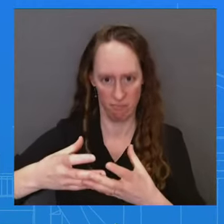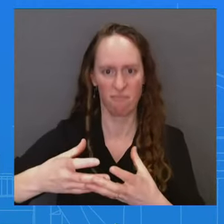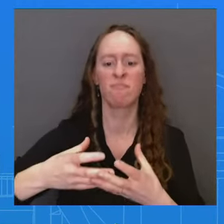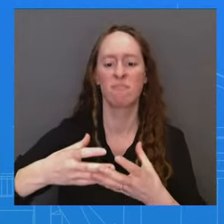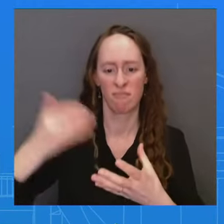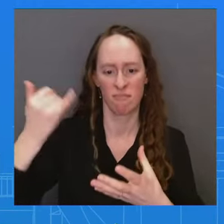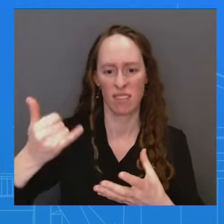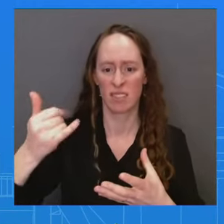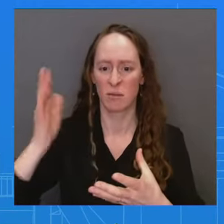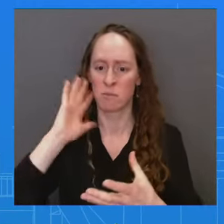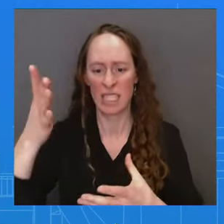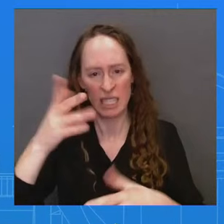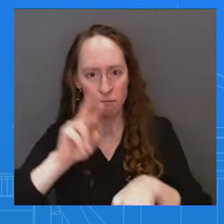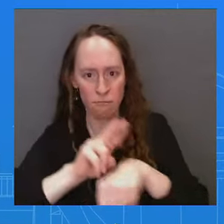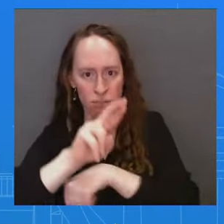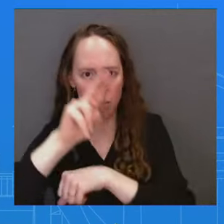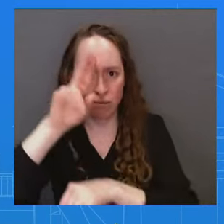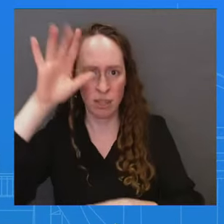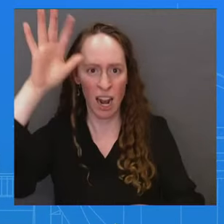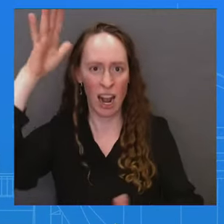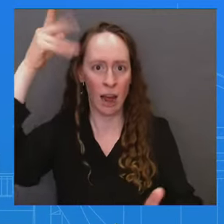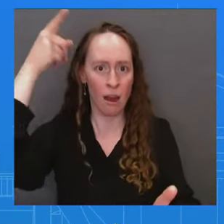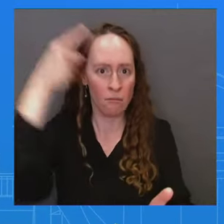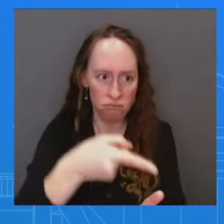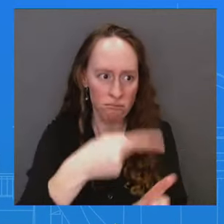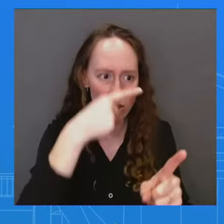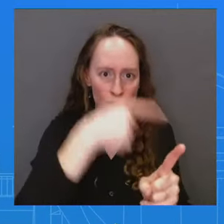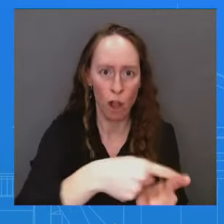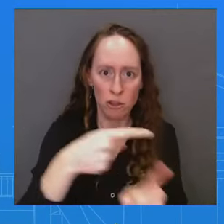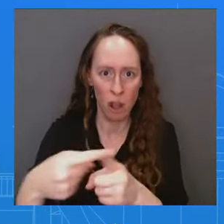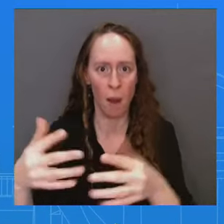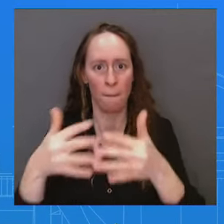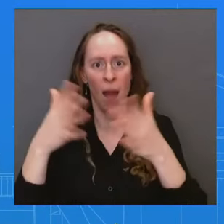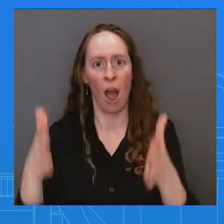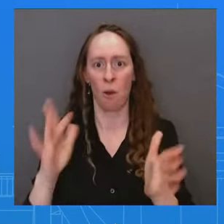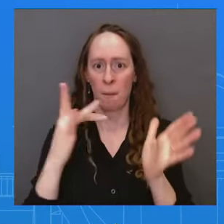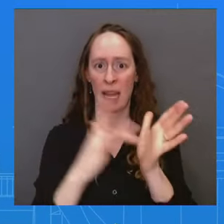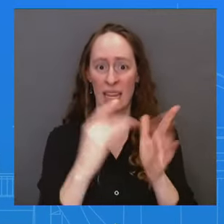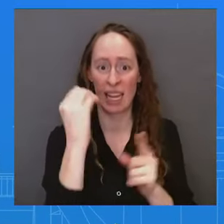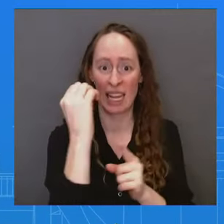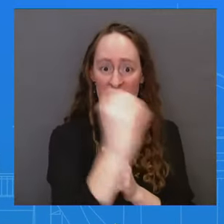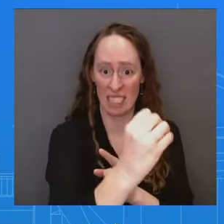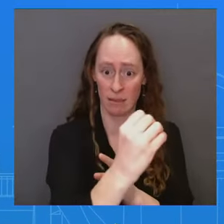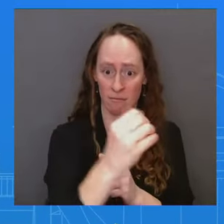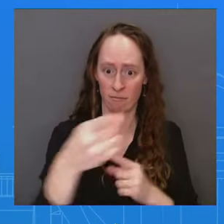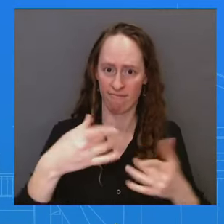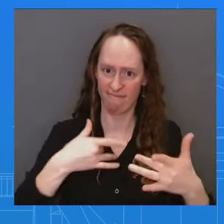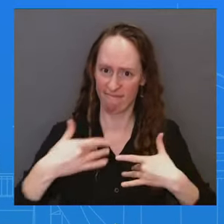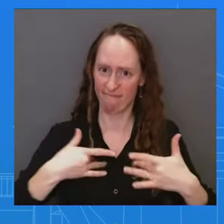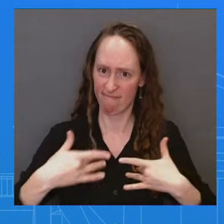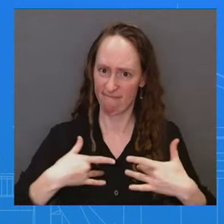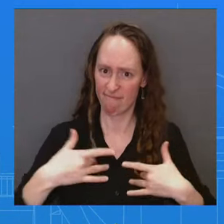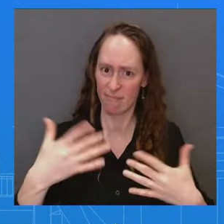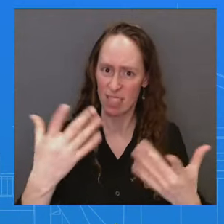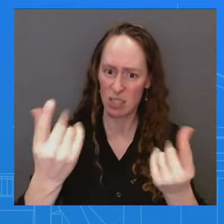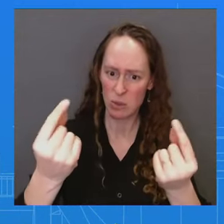So is there anything you can say about that? Has the threat environment changed in that regard? Mr. I would just say